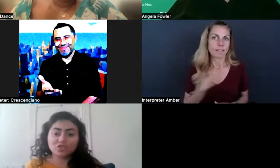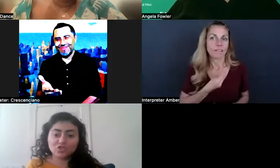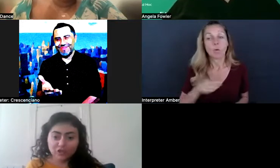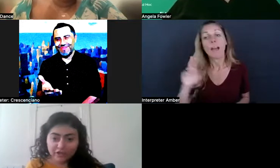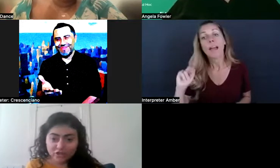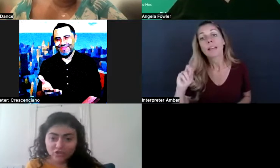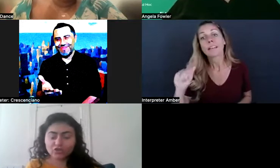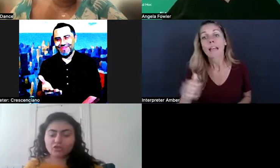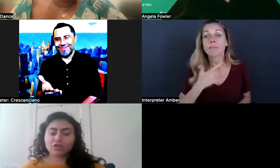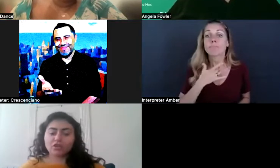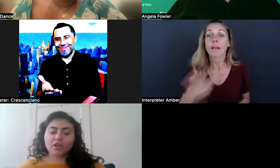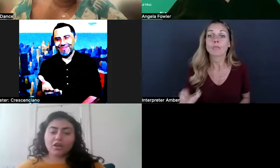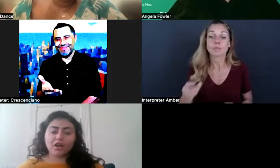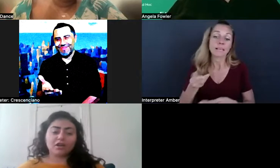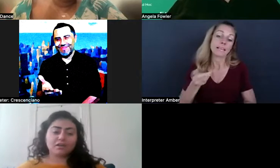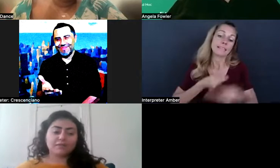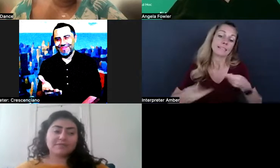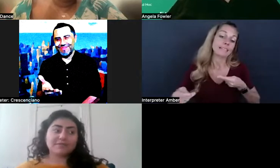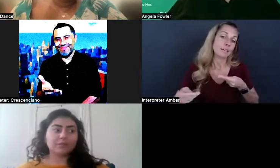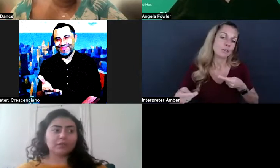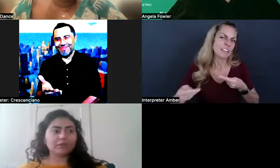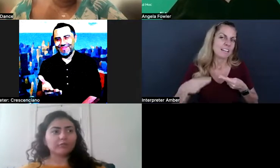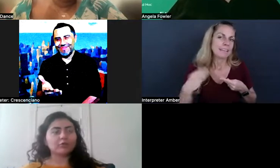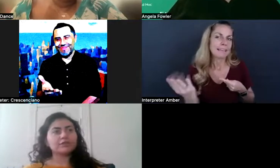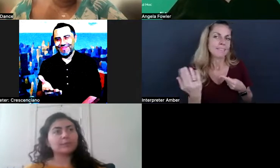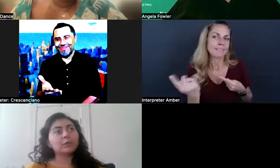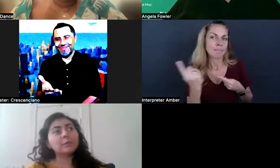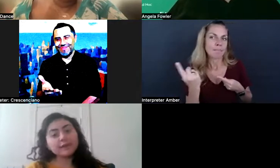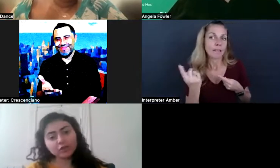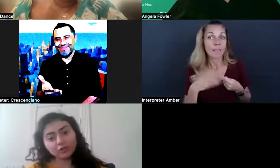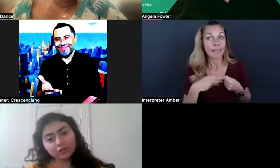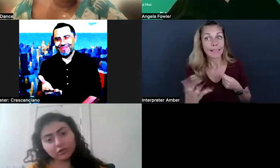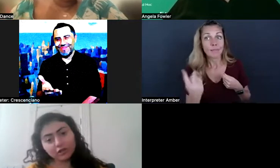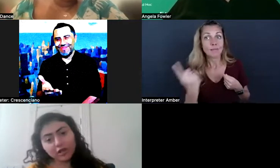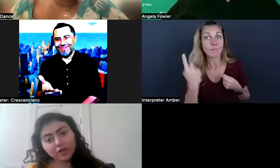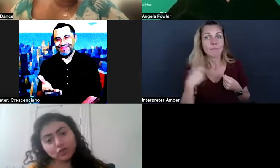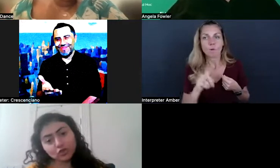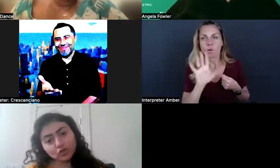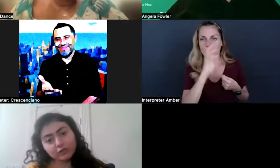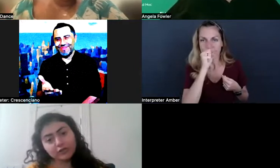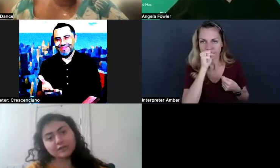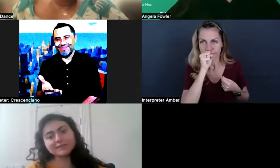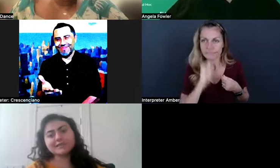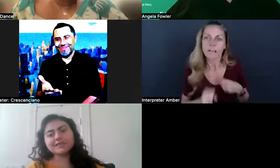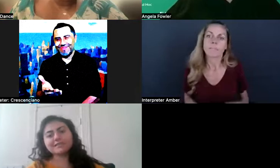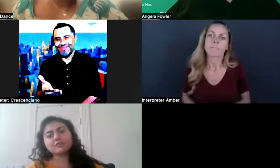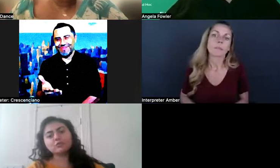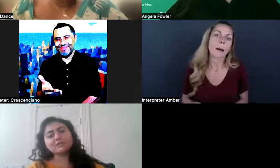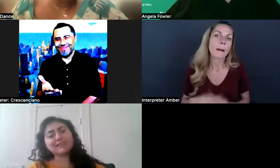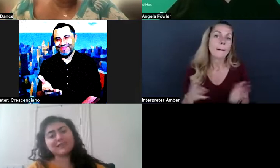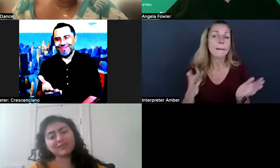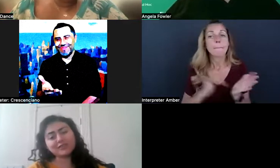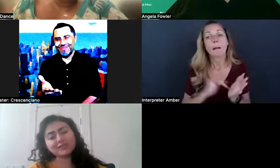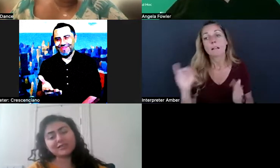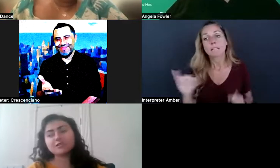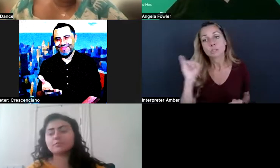exchange, uh, something, for example, medical insurance, they give you